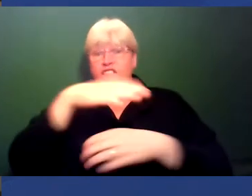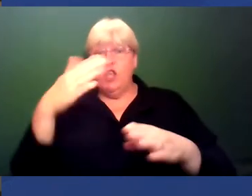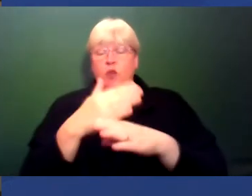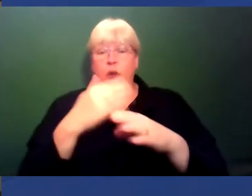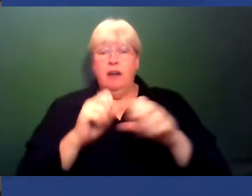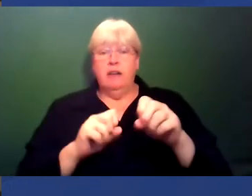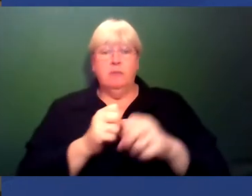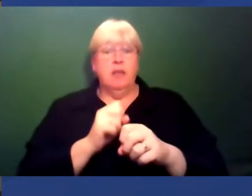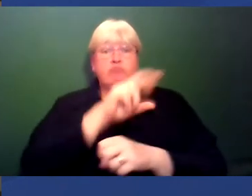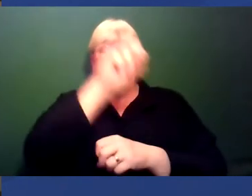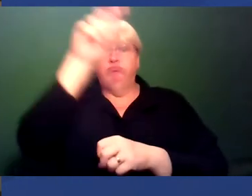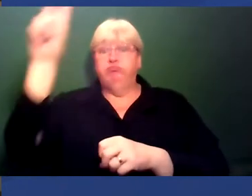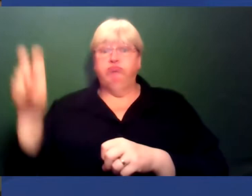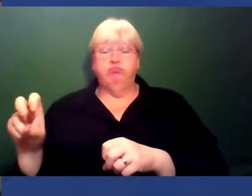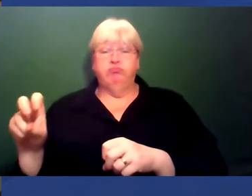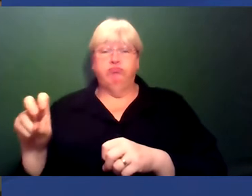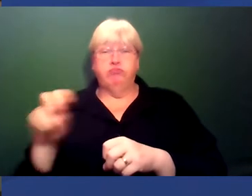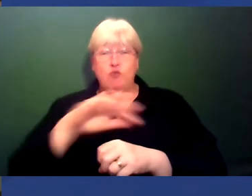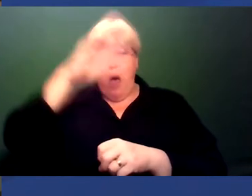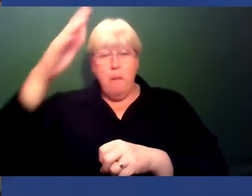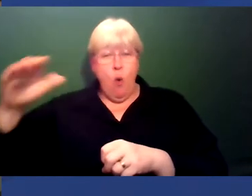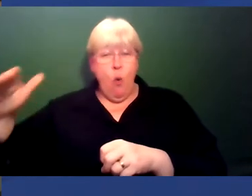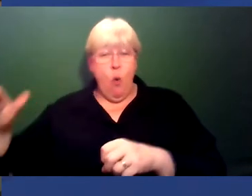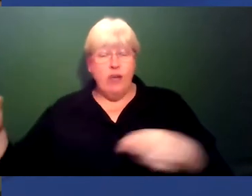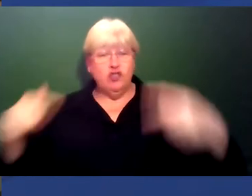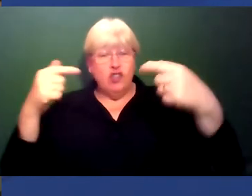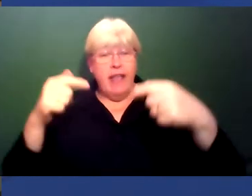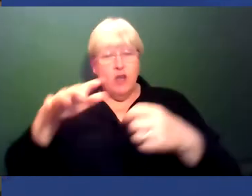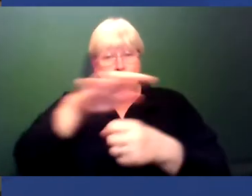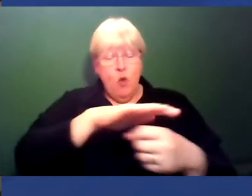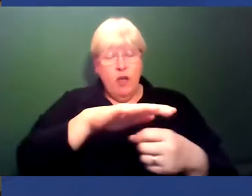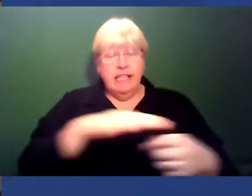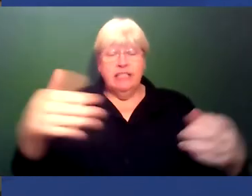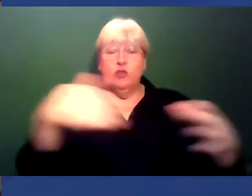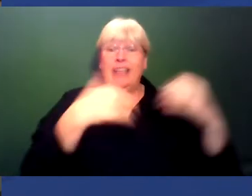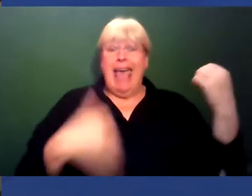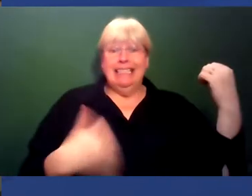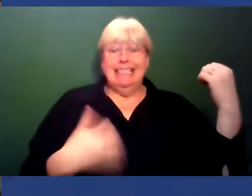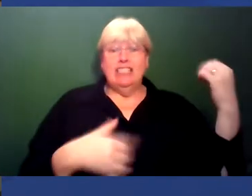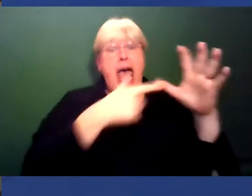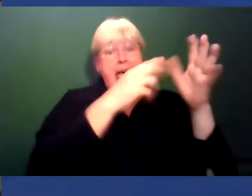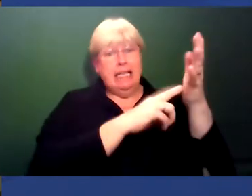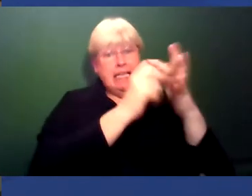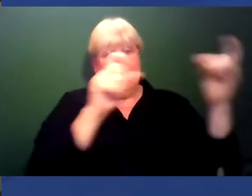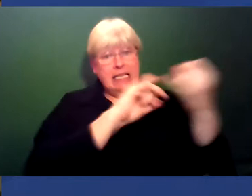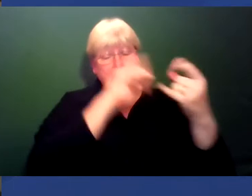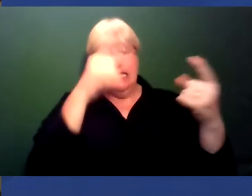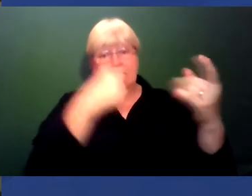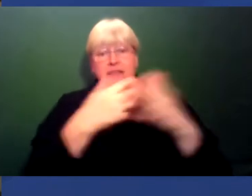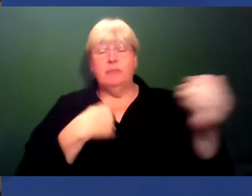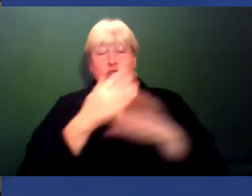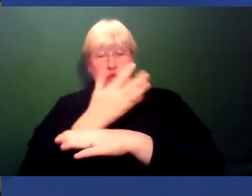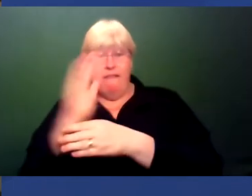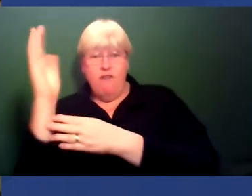and challenging locations around the world, including the Argentinian Andes, the Borneo rainforest, and the